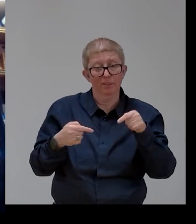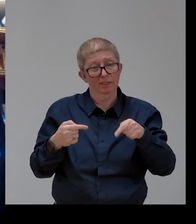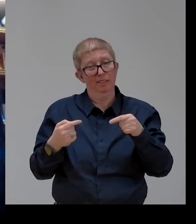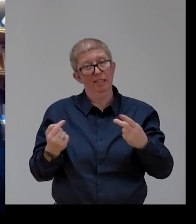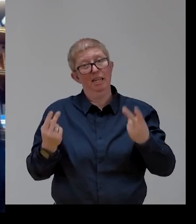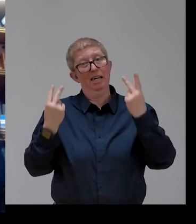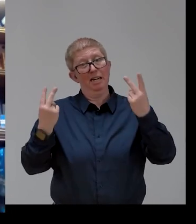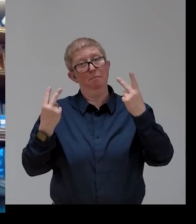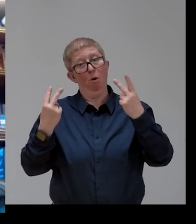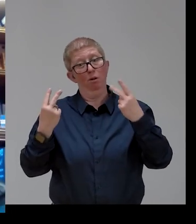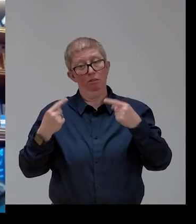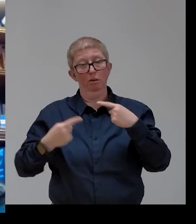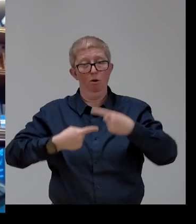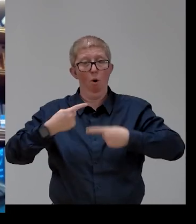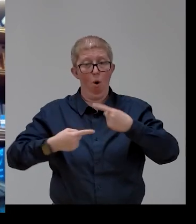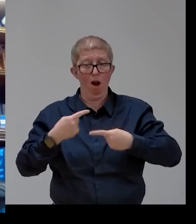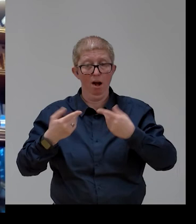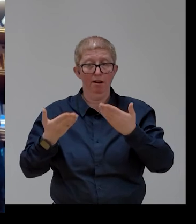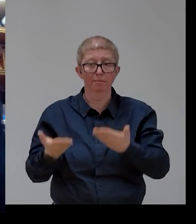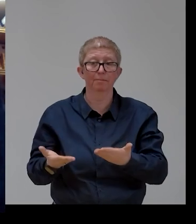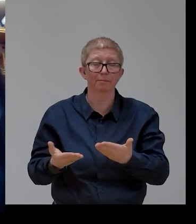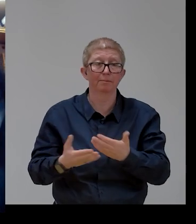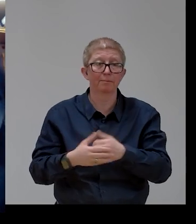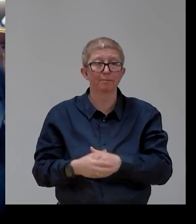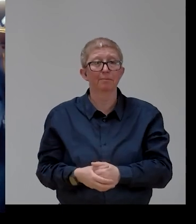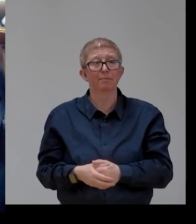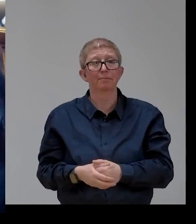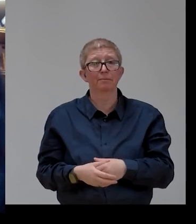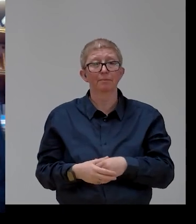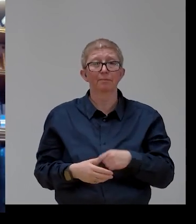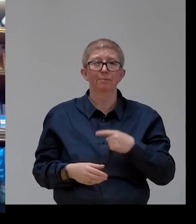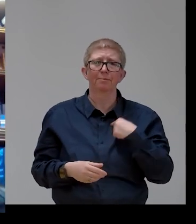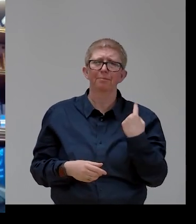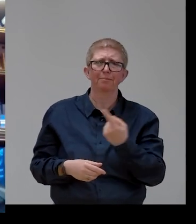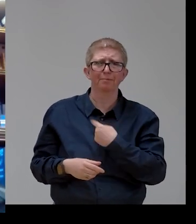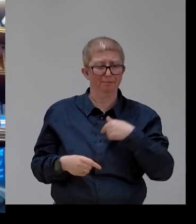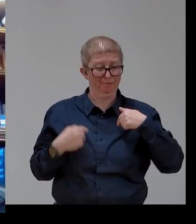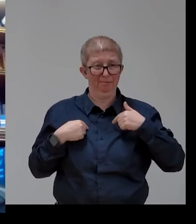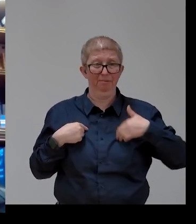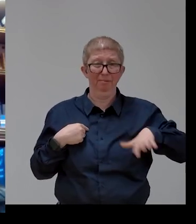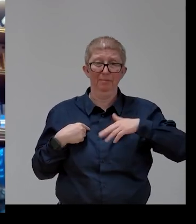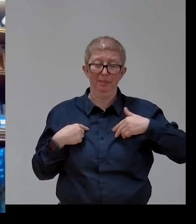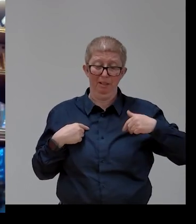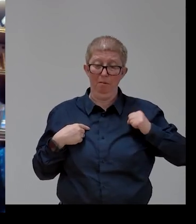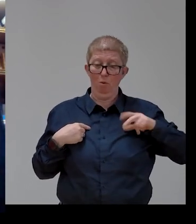we, the Portuguese presidency, want to prioritize